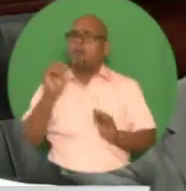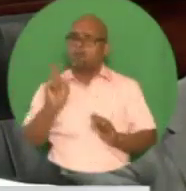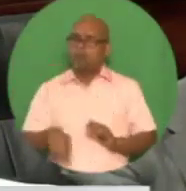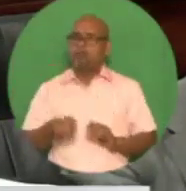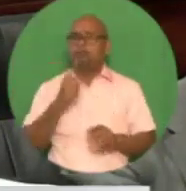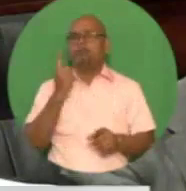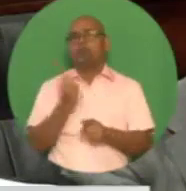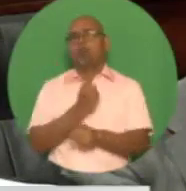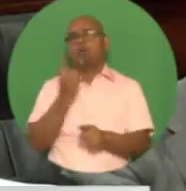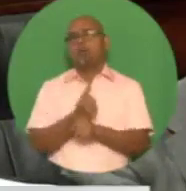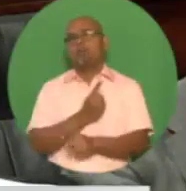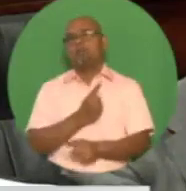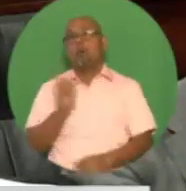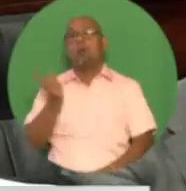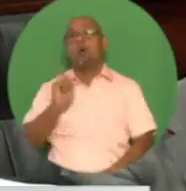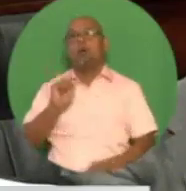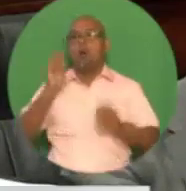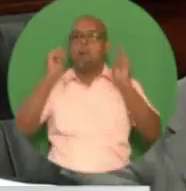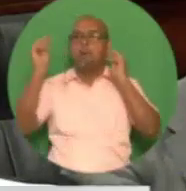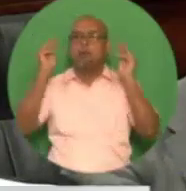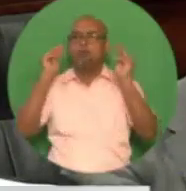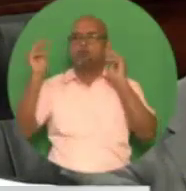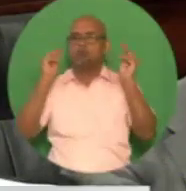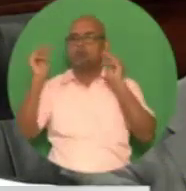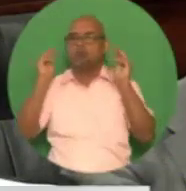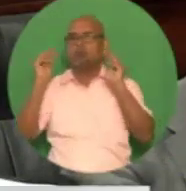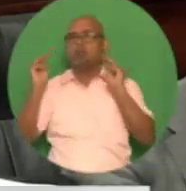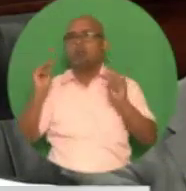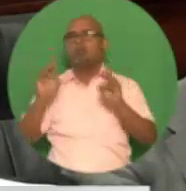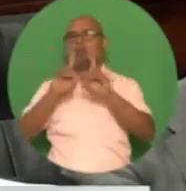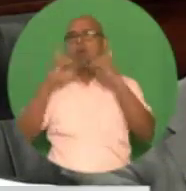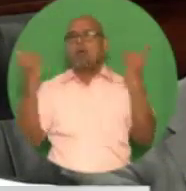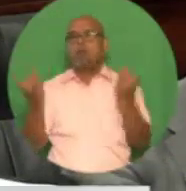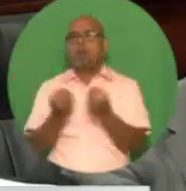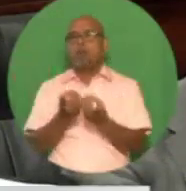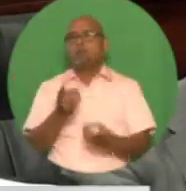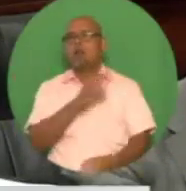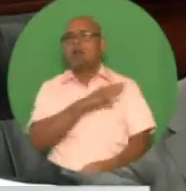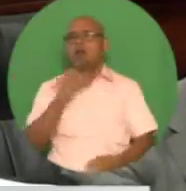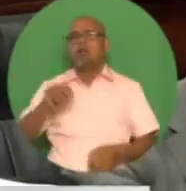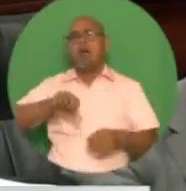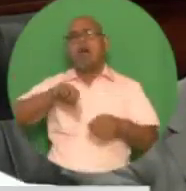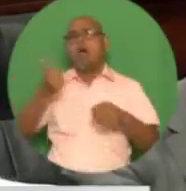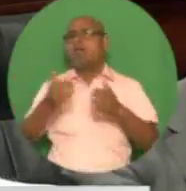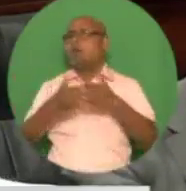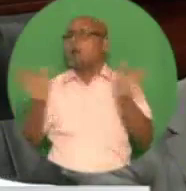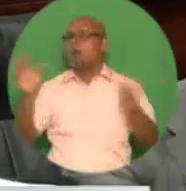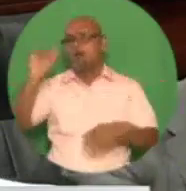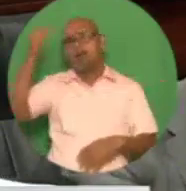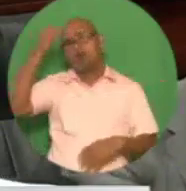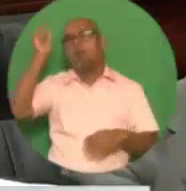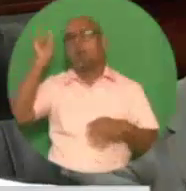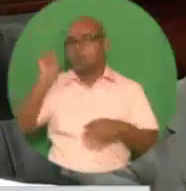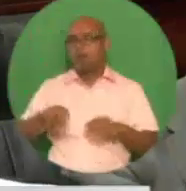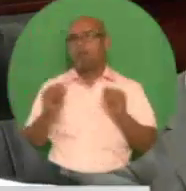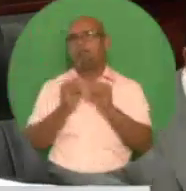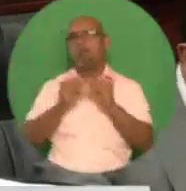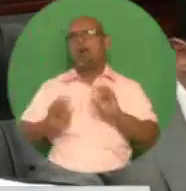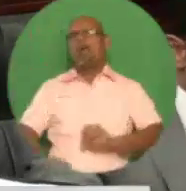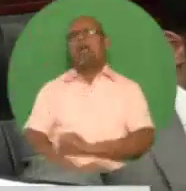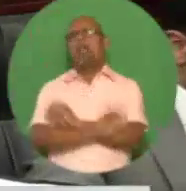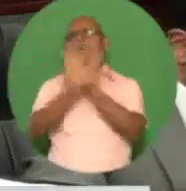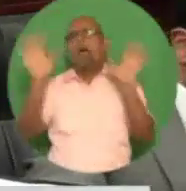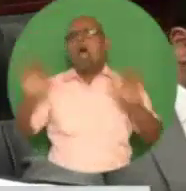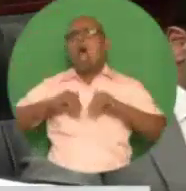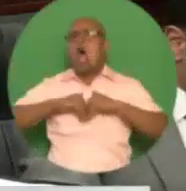within our ministries, Madam Speaker, departments, and public bodies will now become known for their integrity, transparency, and value for